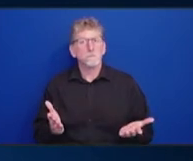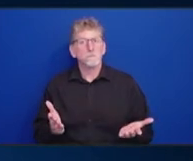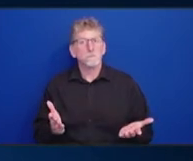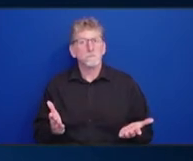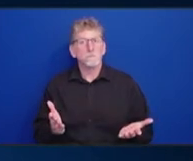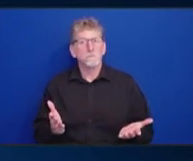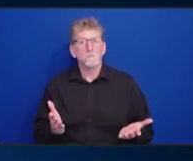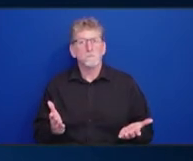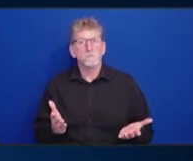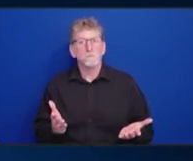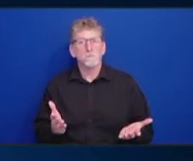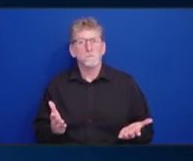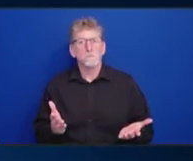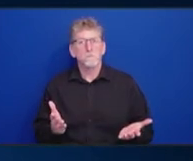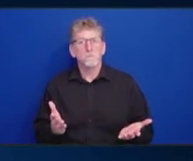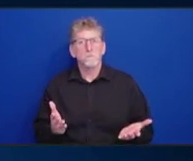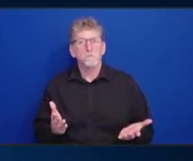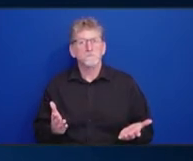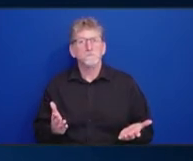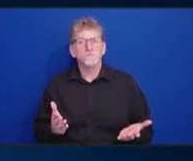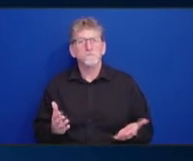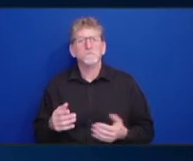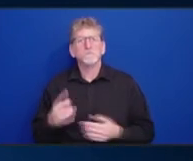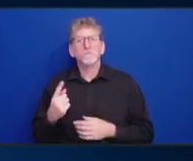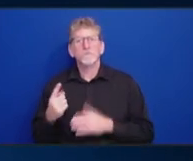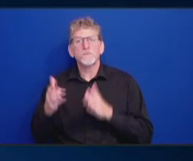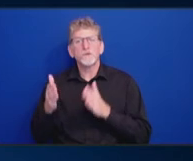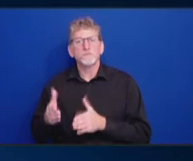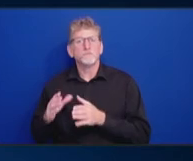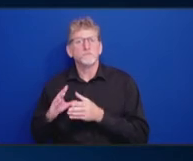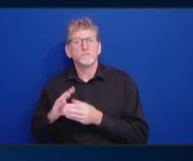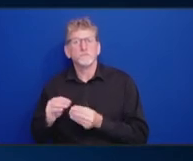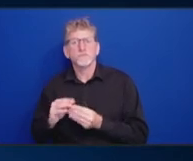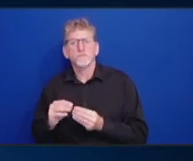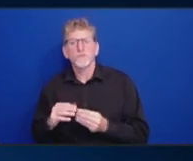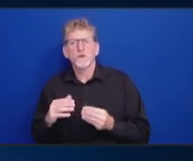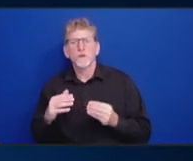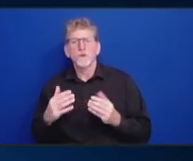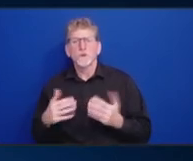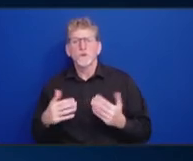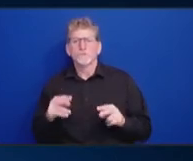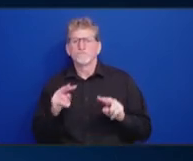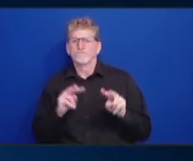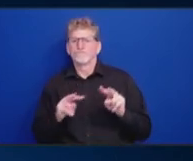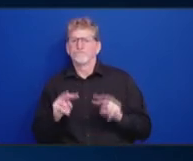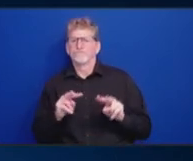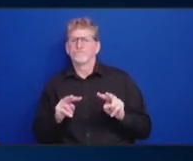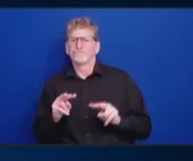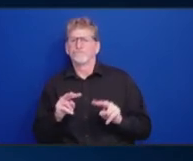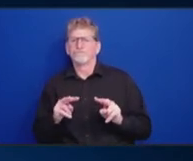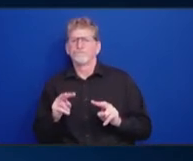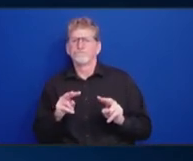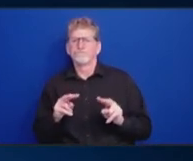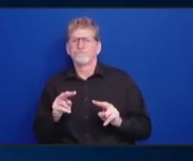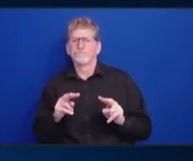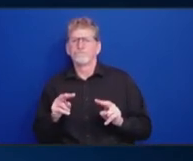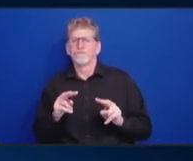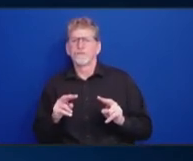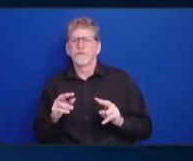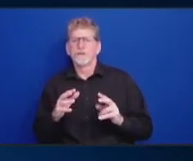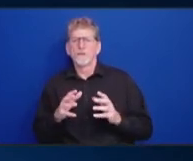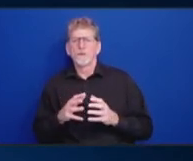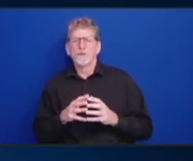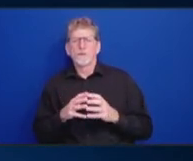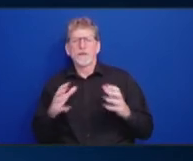much, you know, I don't want to get overwhelmed. And I don't think any of the commissioners want to get overwhelmed. But just looking at this list,